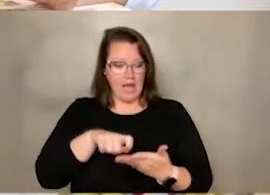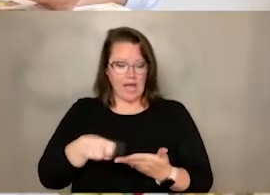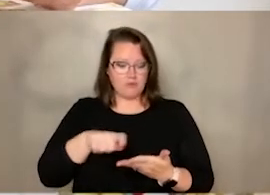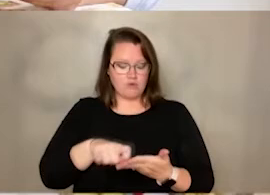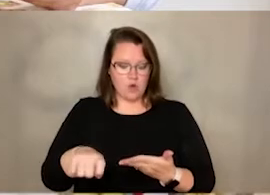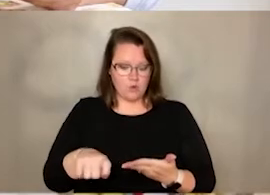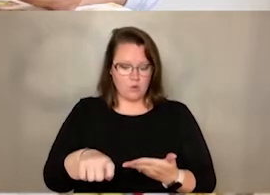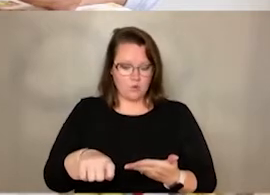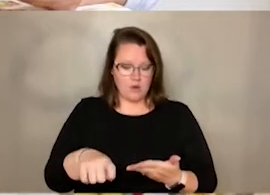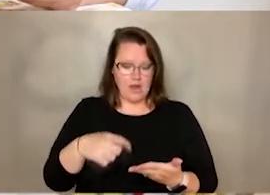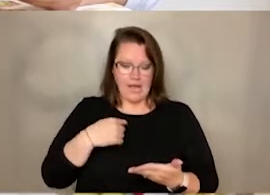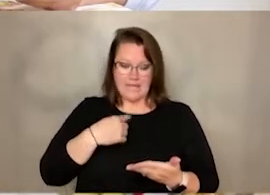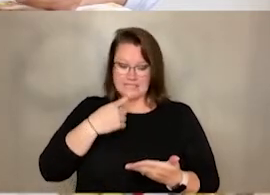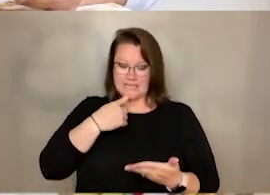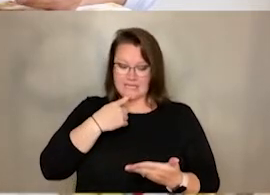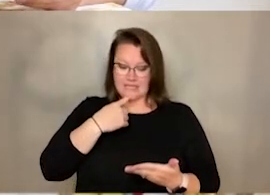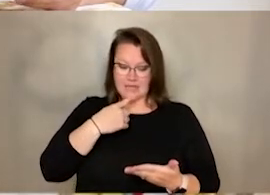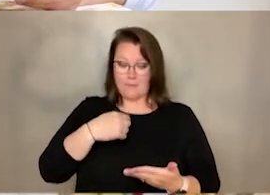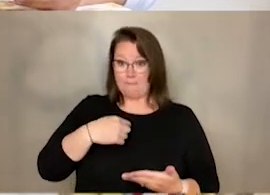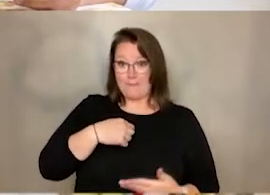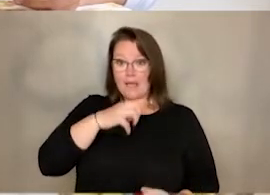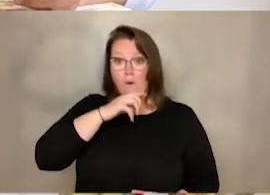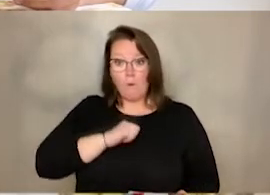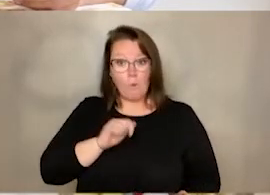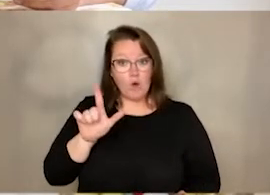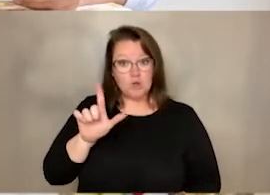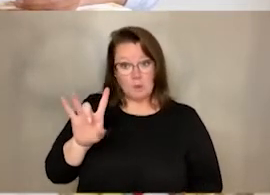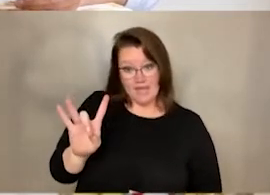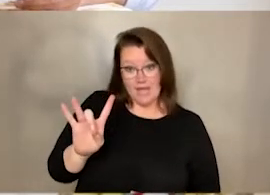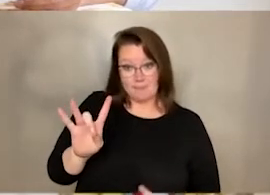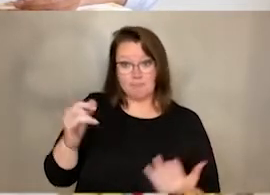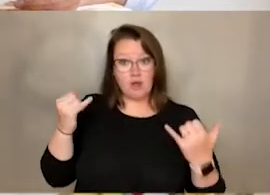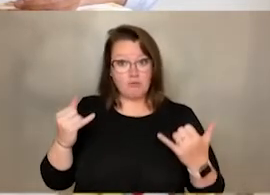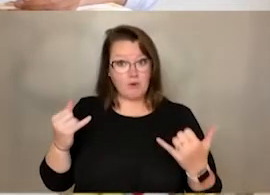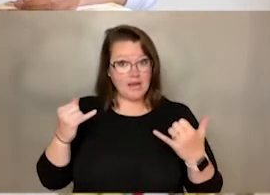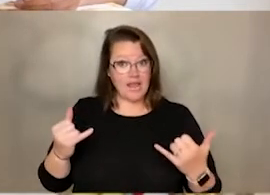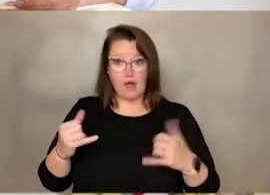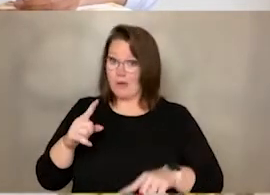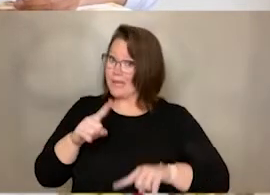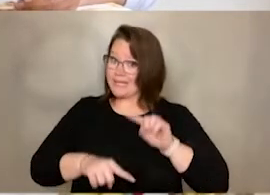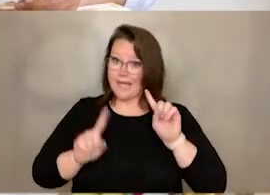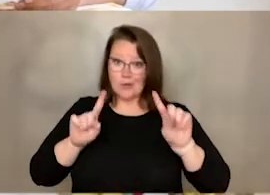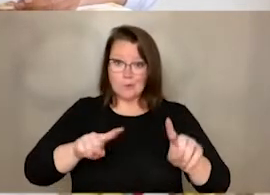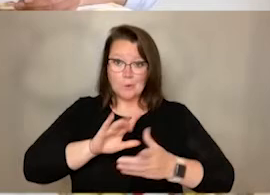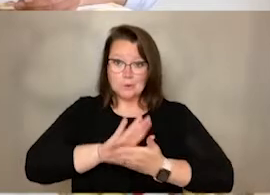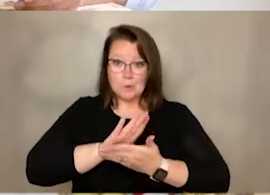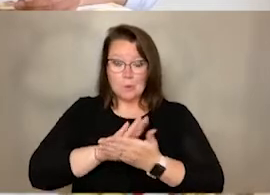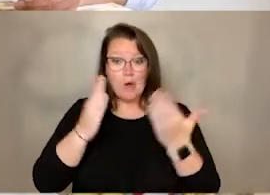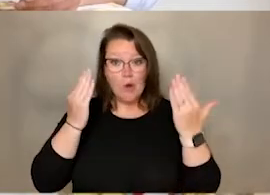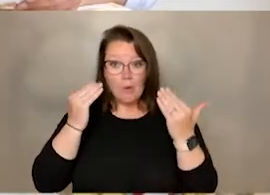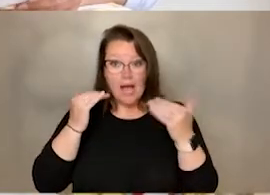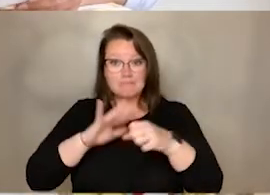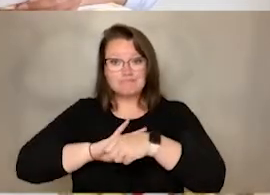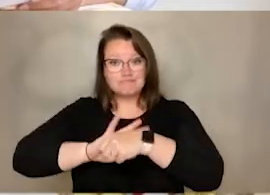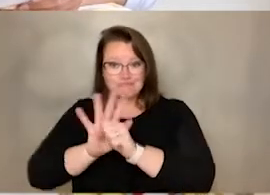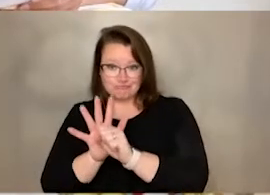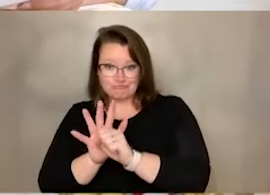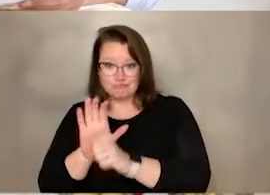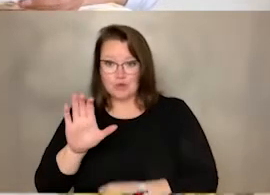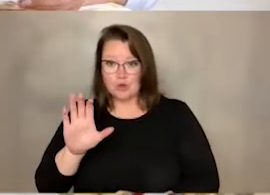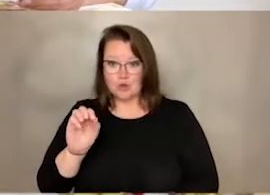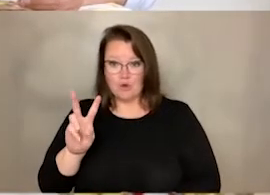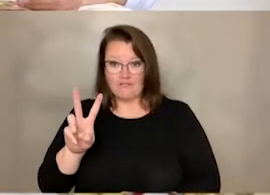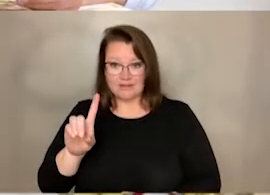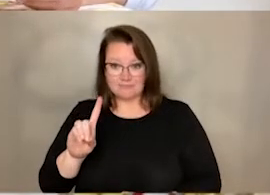I was 20 years, 28 years old, and right now I'm not able to go to school because of the coronavirus. I miss my friends and